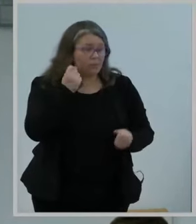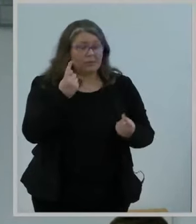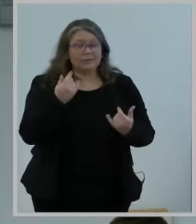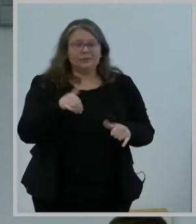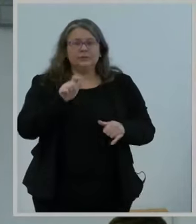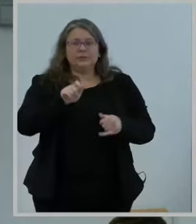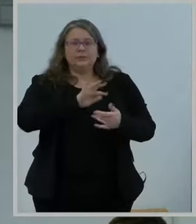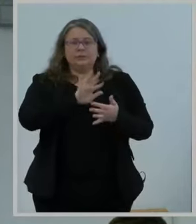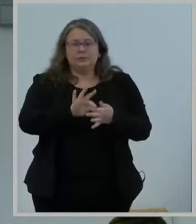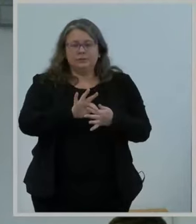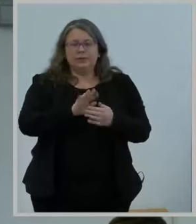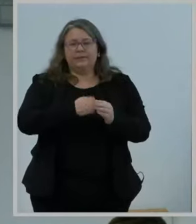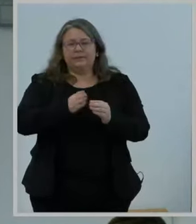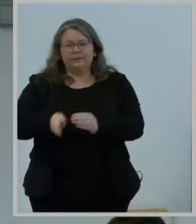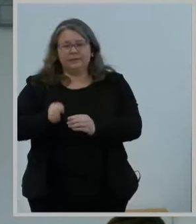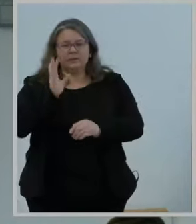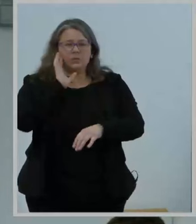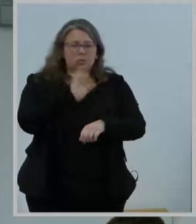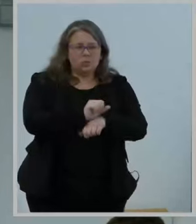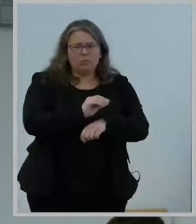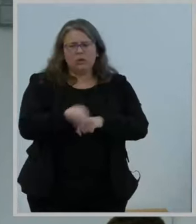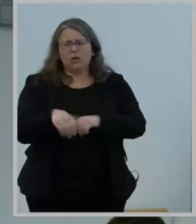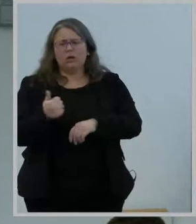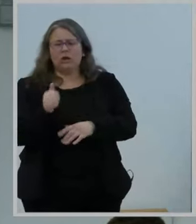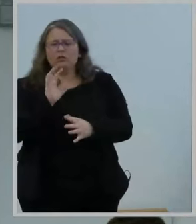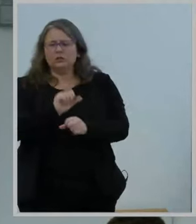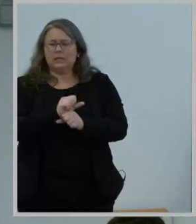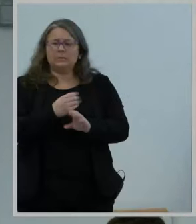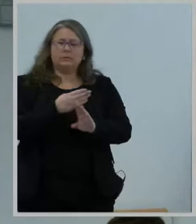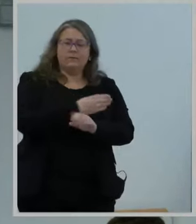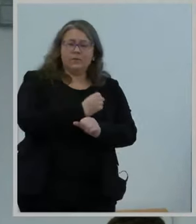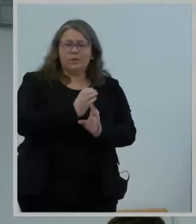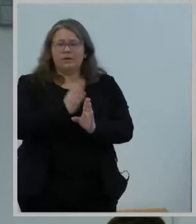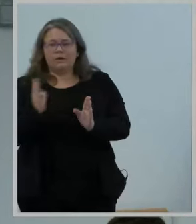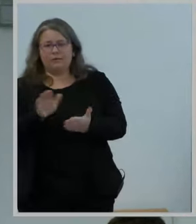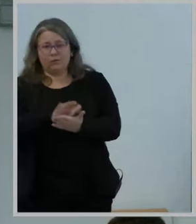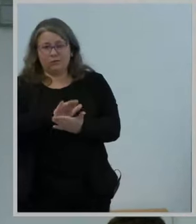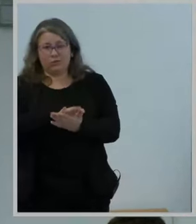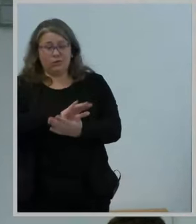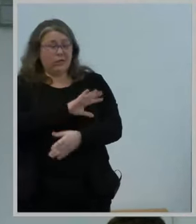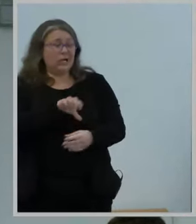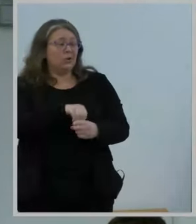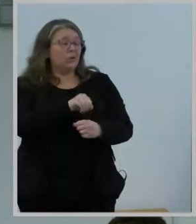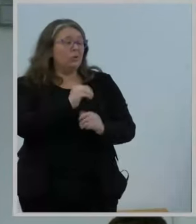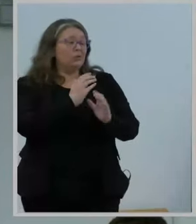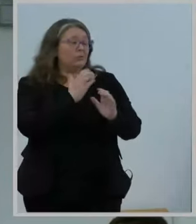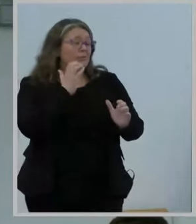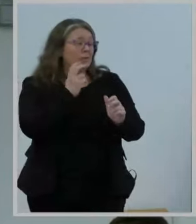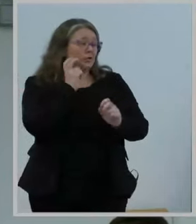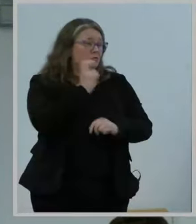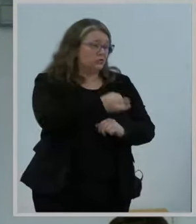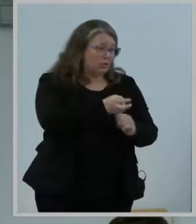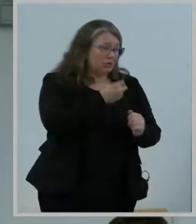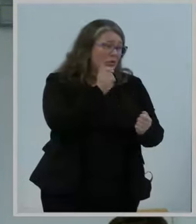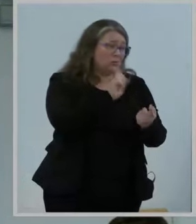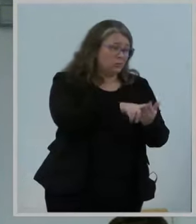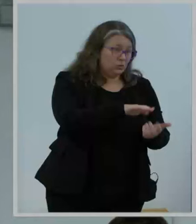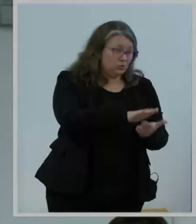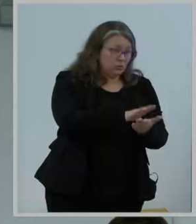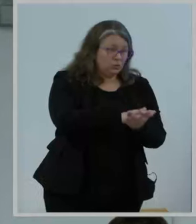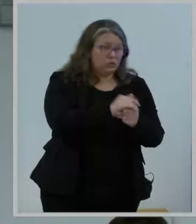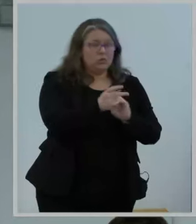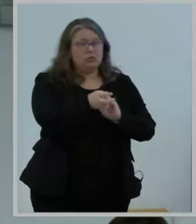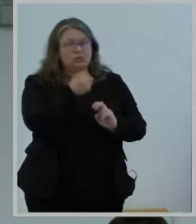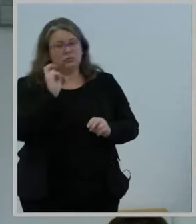before and after school hours, including on bus rides to and from school and other school activities. As such, this